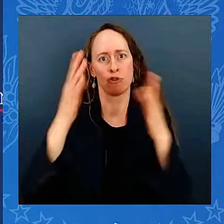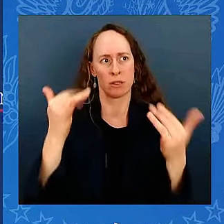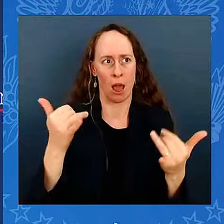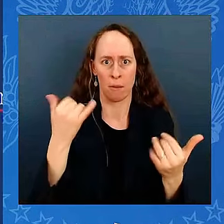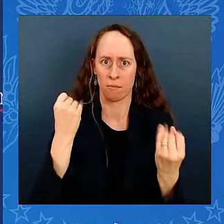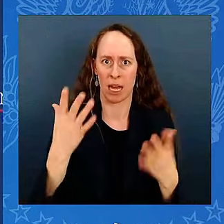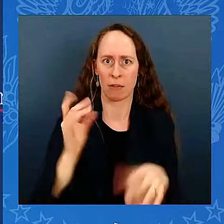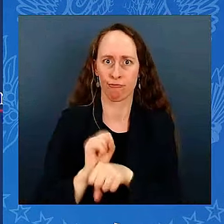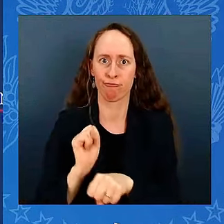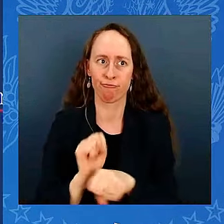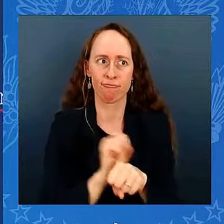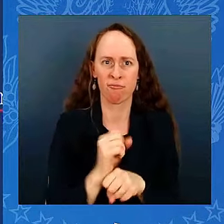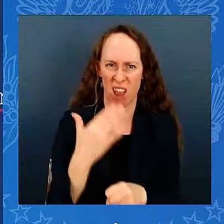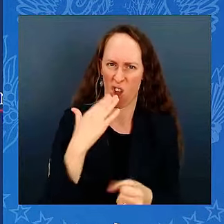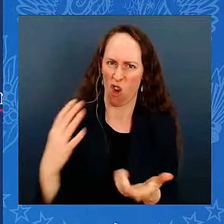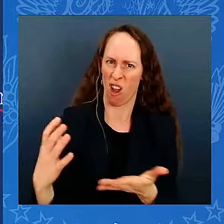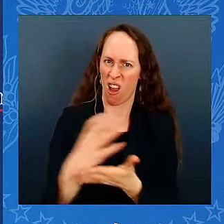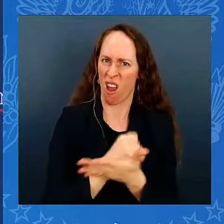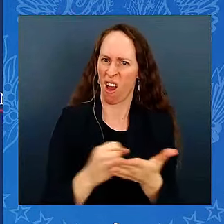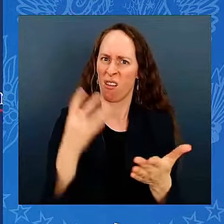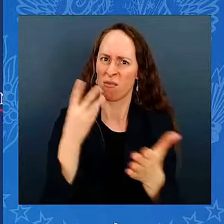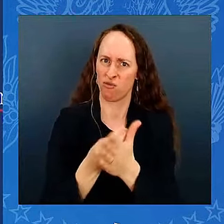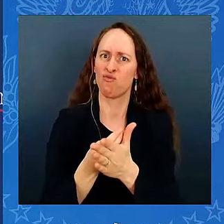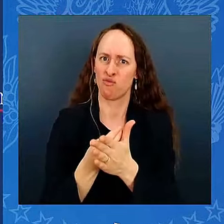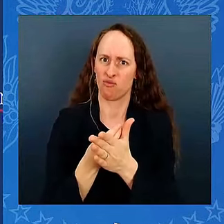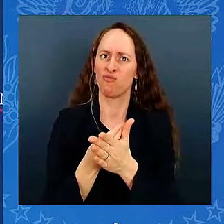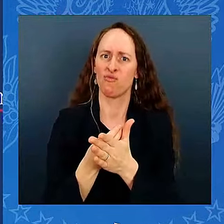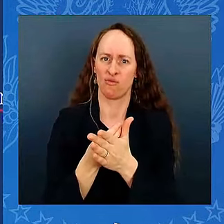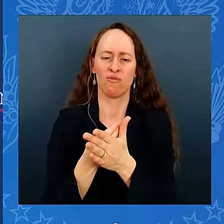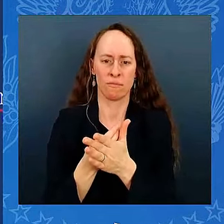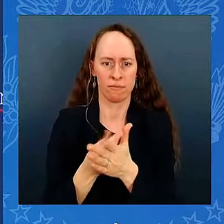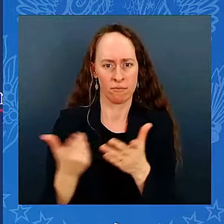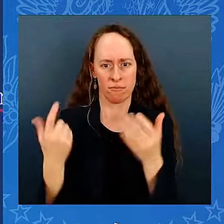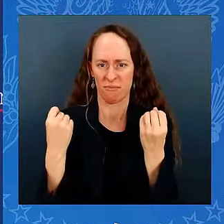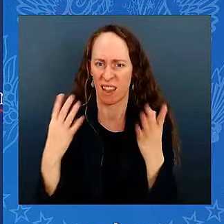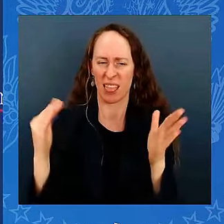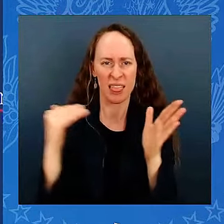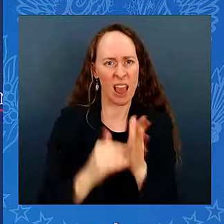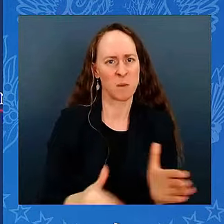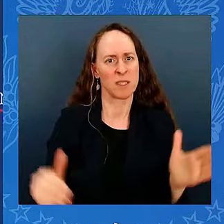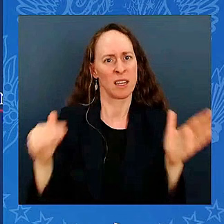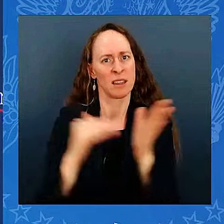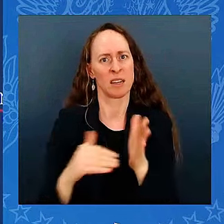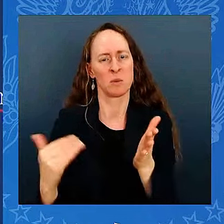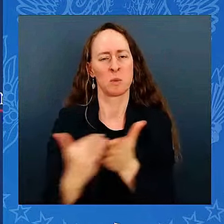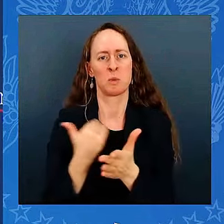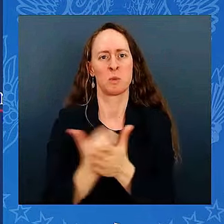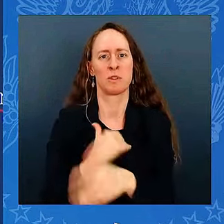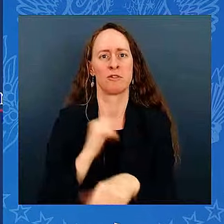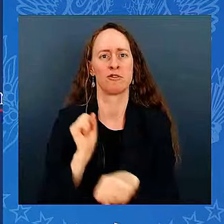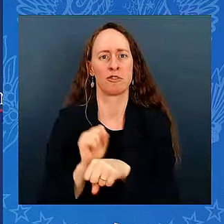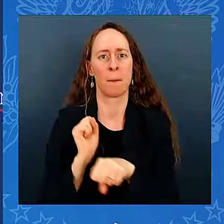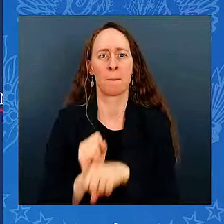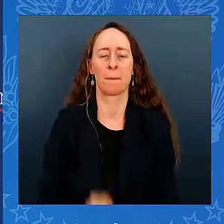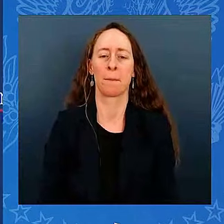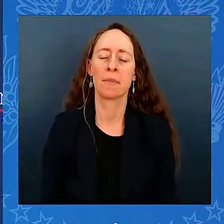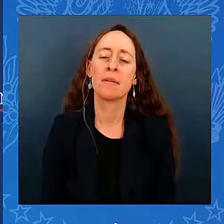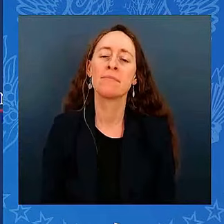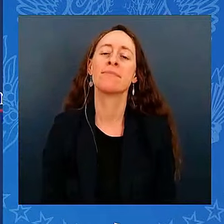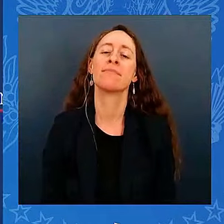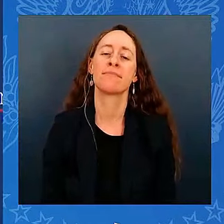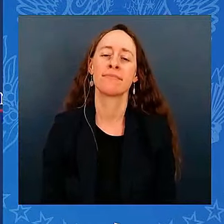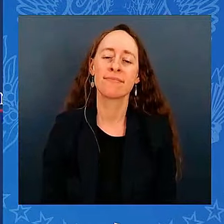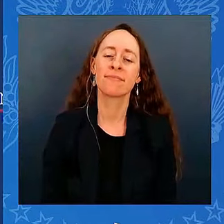construction facilities. But the American public is going, well, where's all this going, Biden? Because they've expected this to happen overnight.